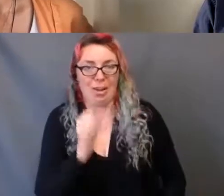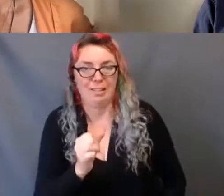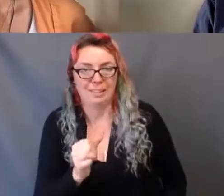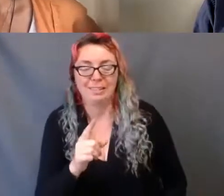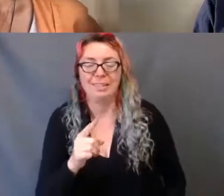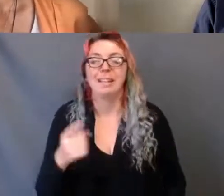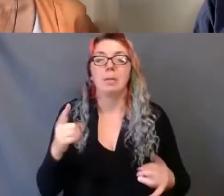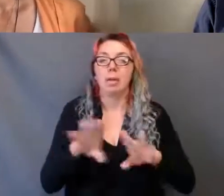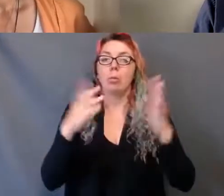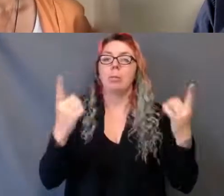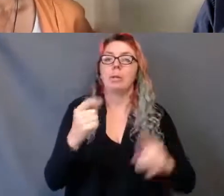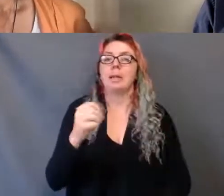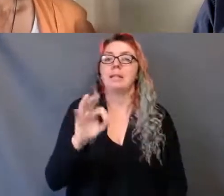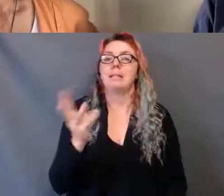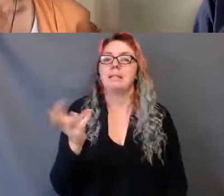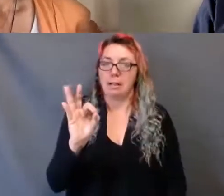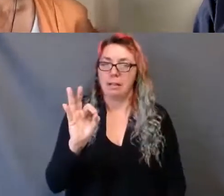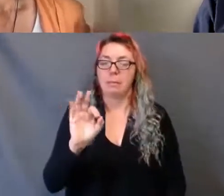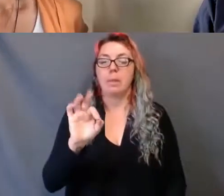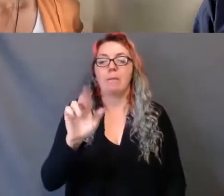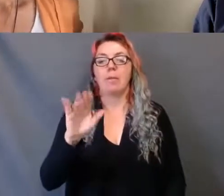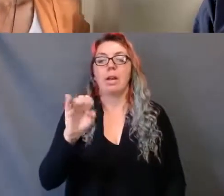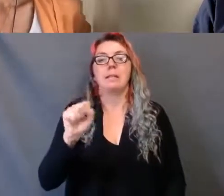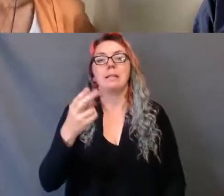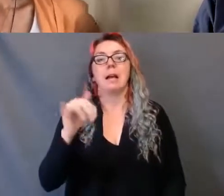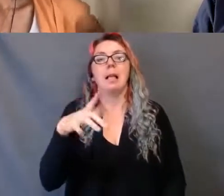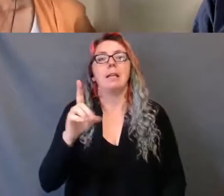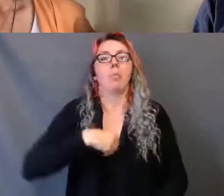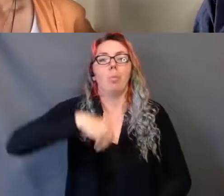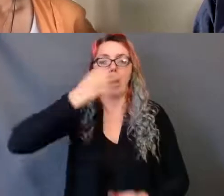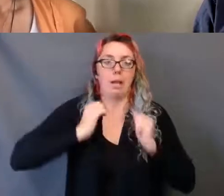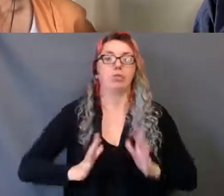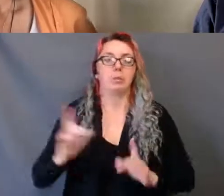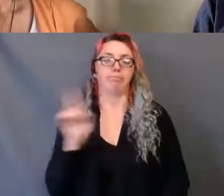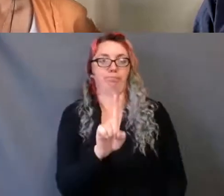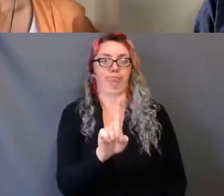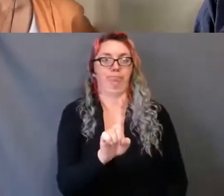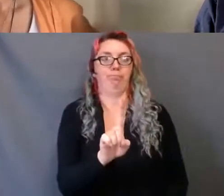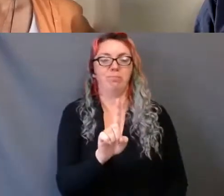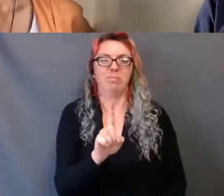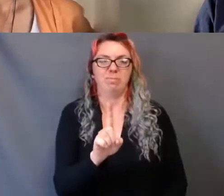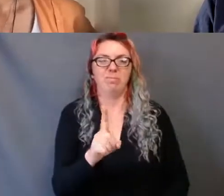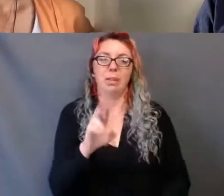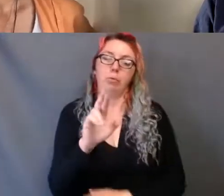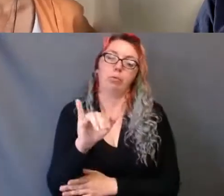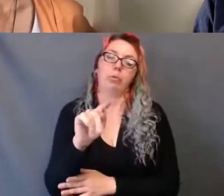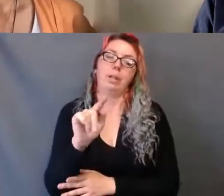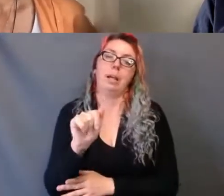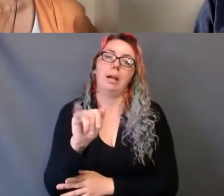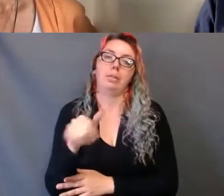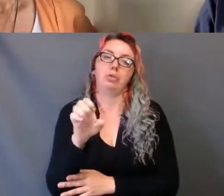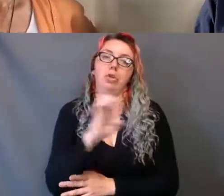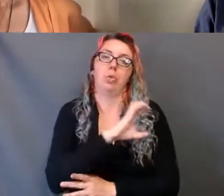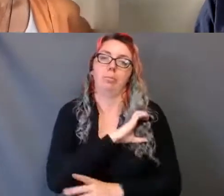with Frances Highland, a white actress, as the title role of Rita Jo. Telling the tragic story of the very